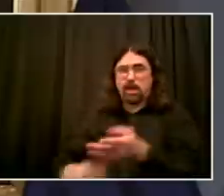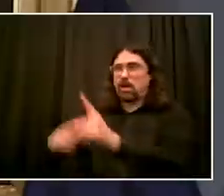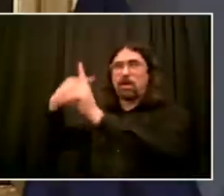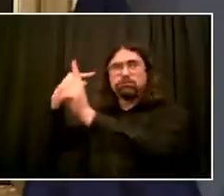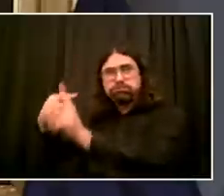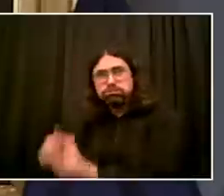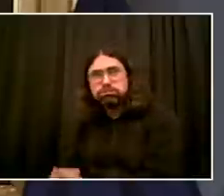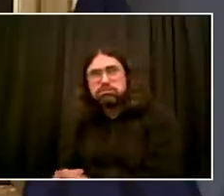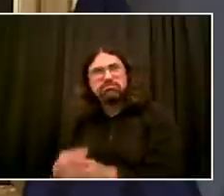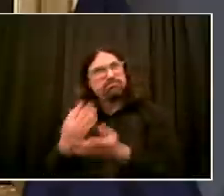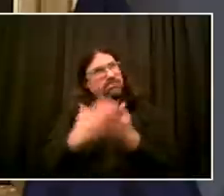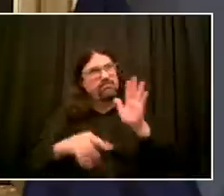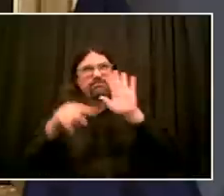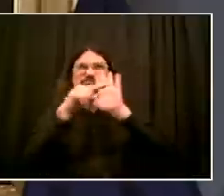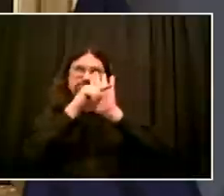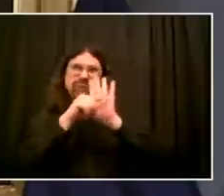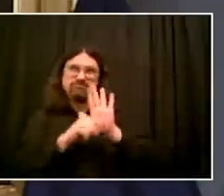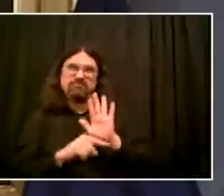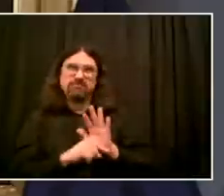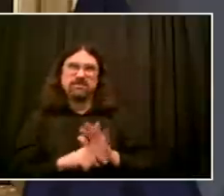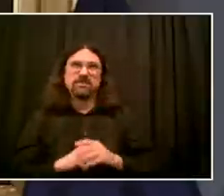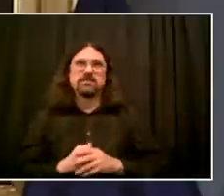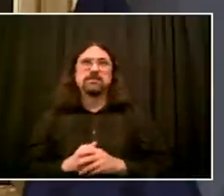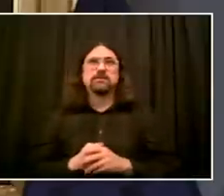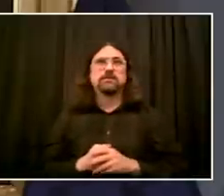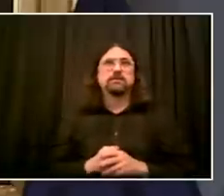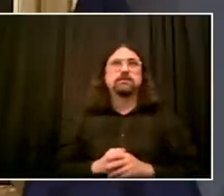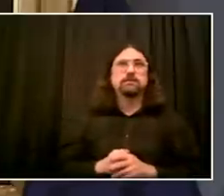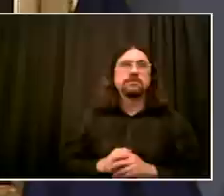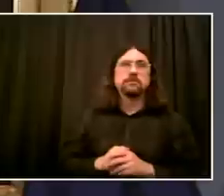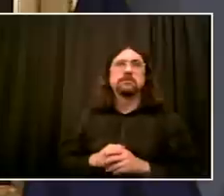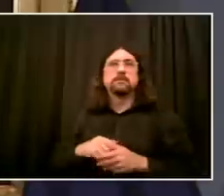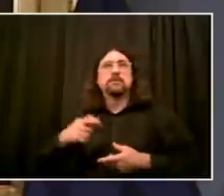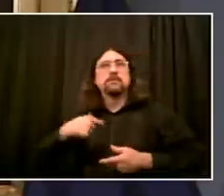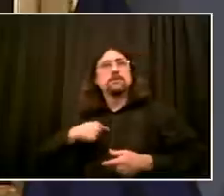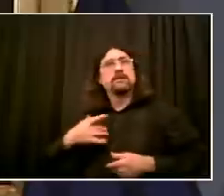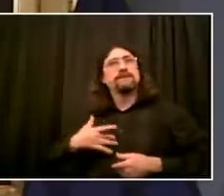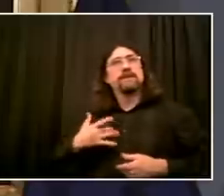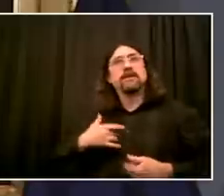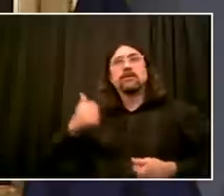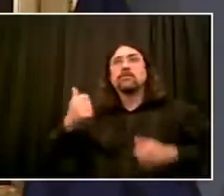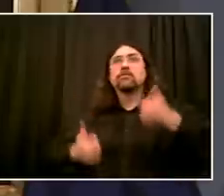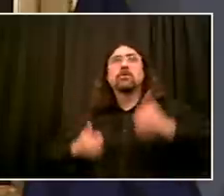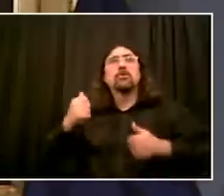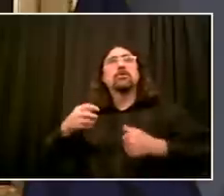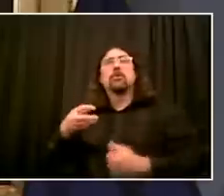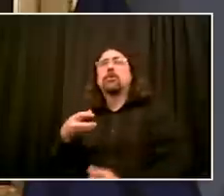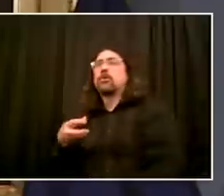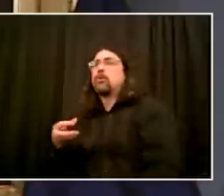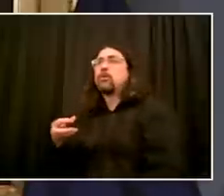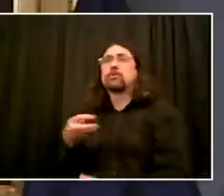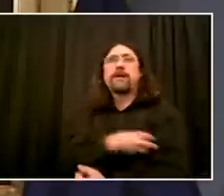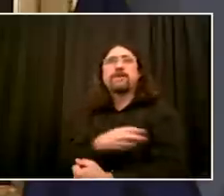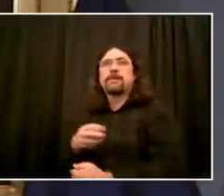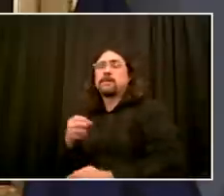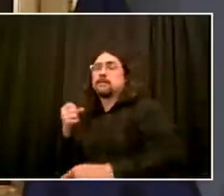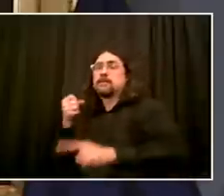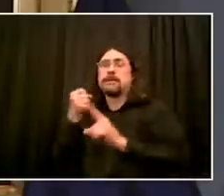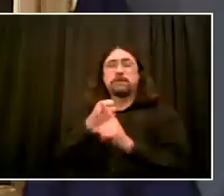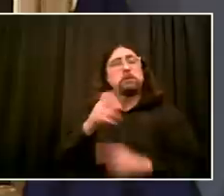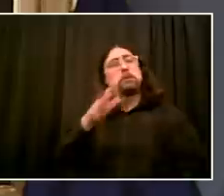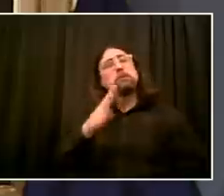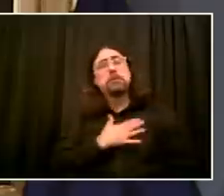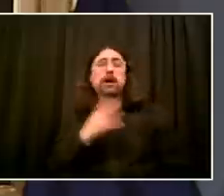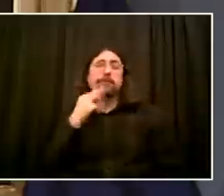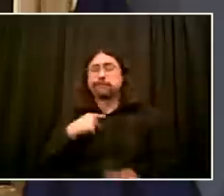of protests over the years where you're, in police parlance, it's hats and bats. You have nightsticks, you have shields, you